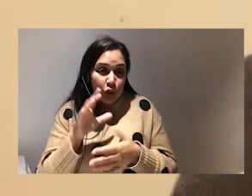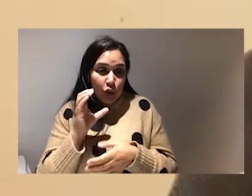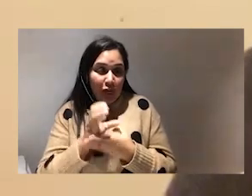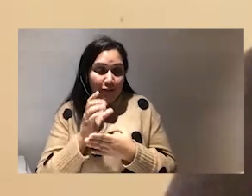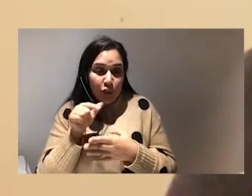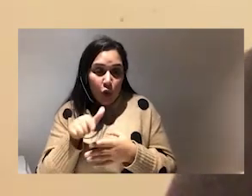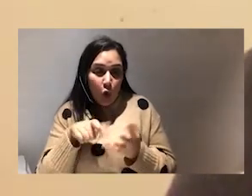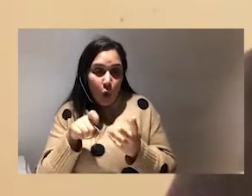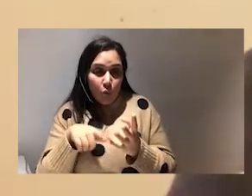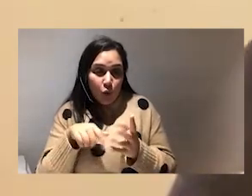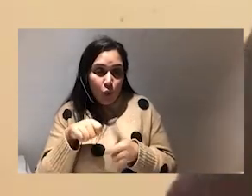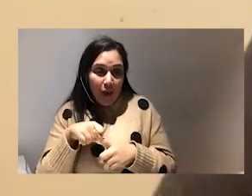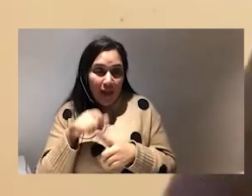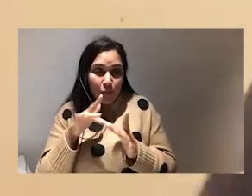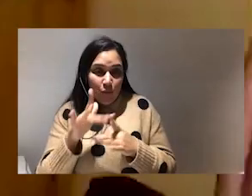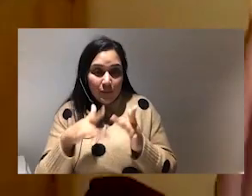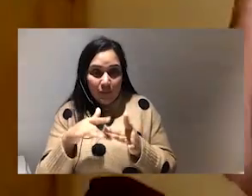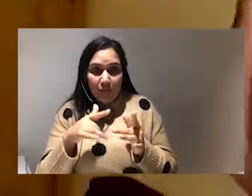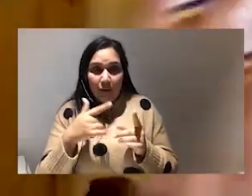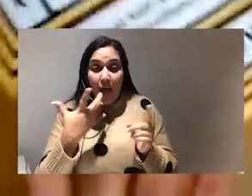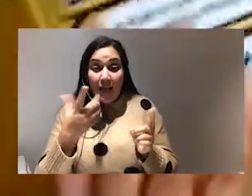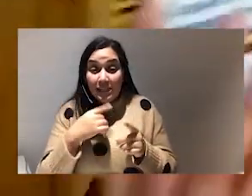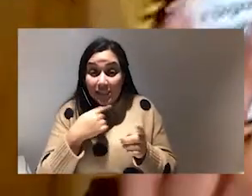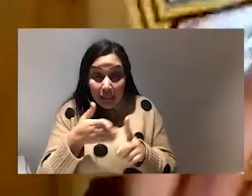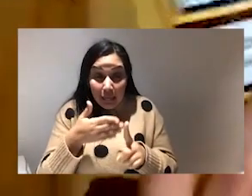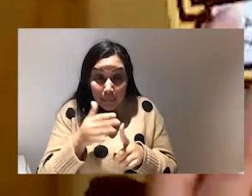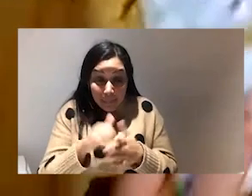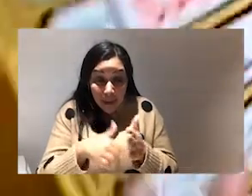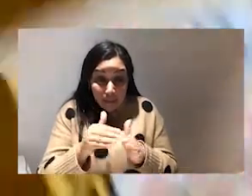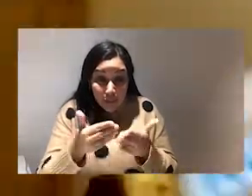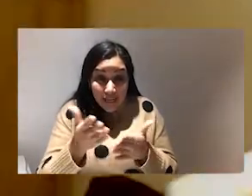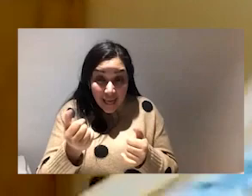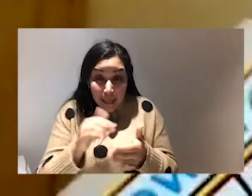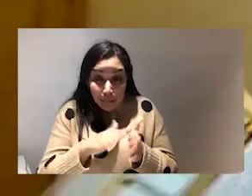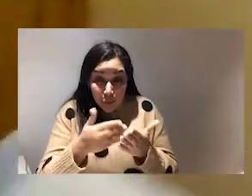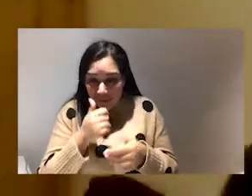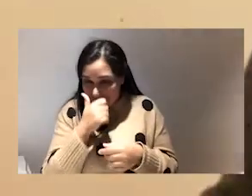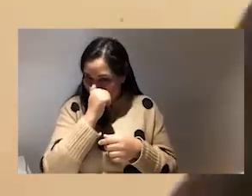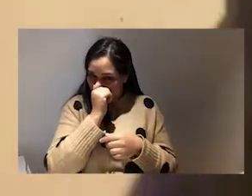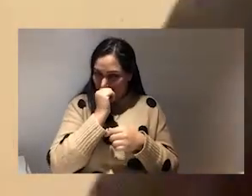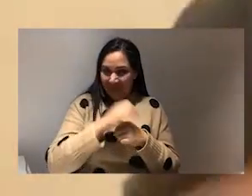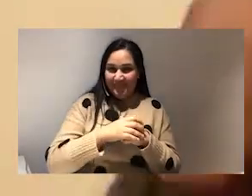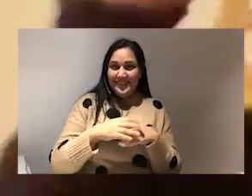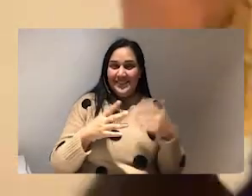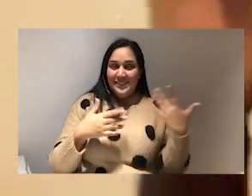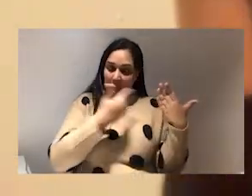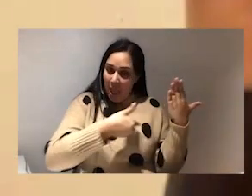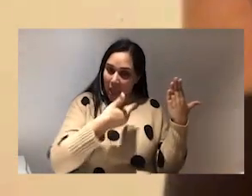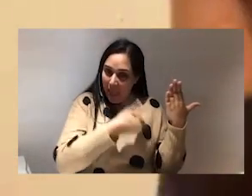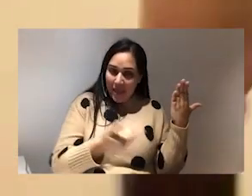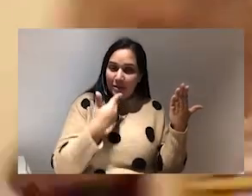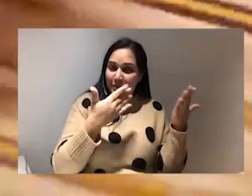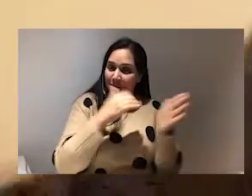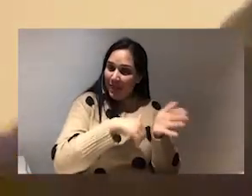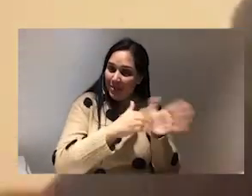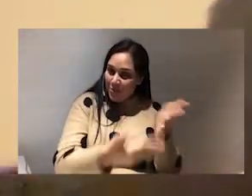and join our mailing list if you want to know more get this book get this book shay sell your book like it but yes please do like